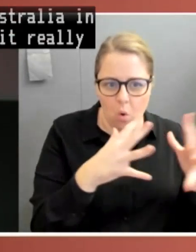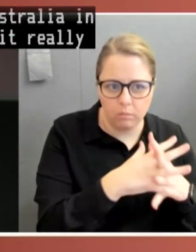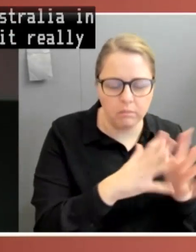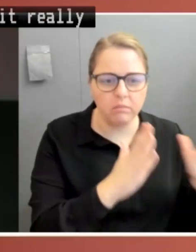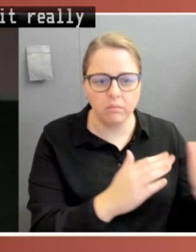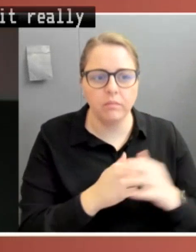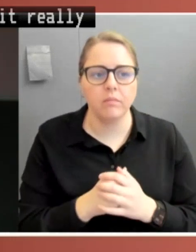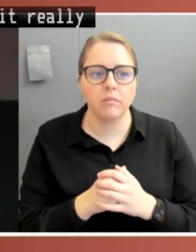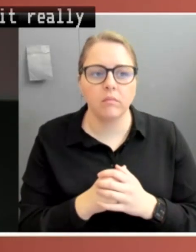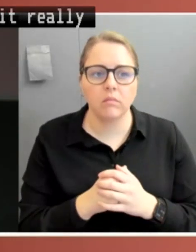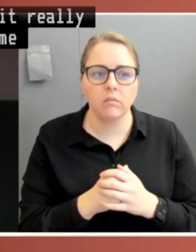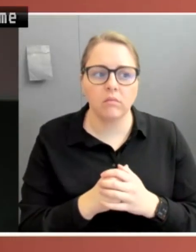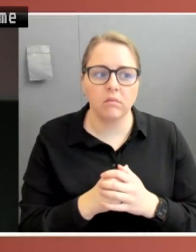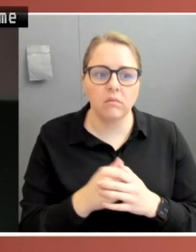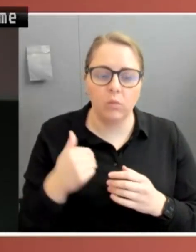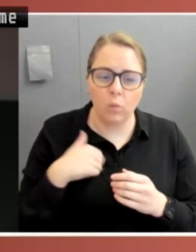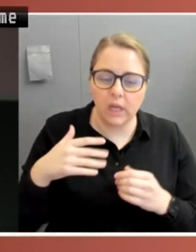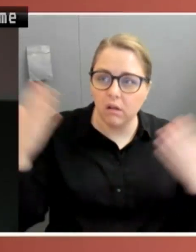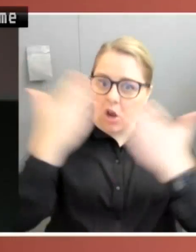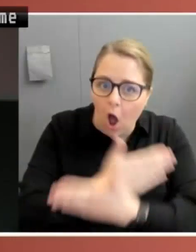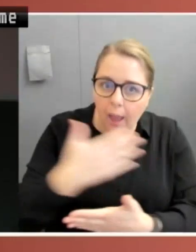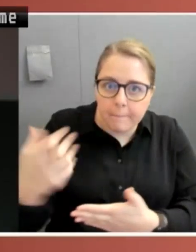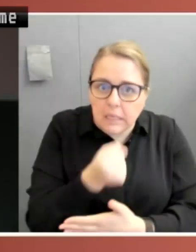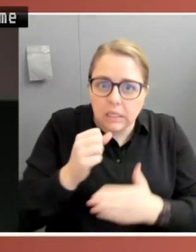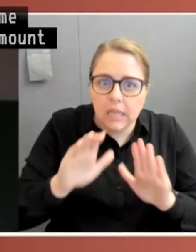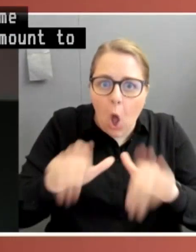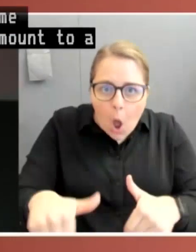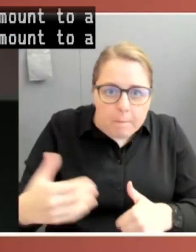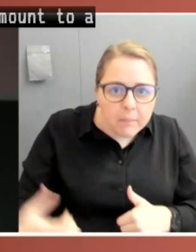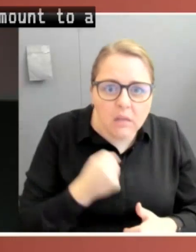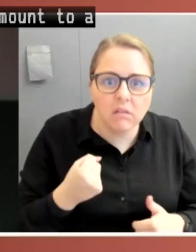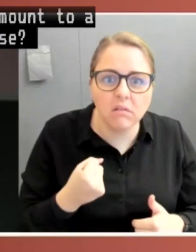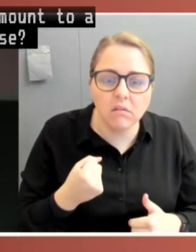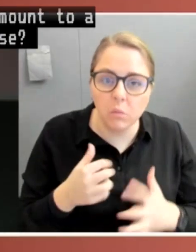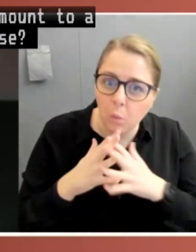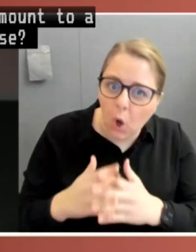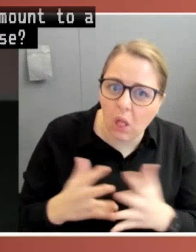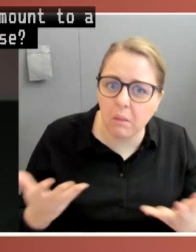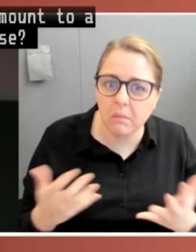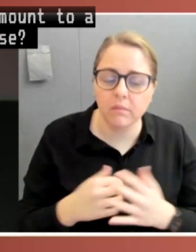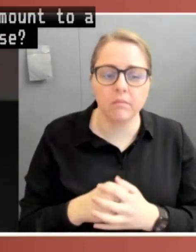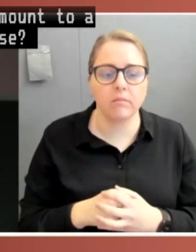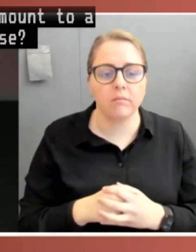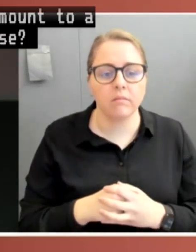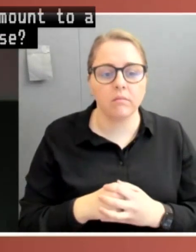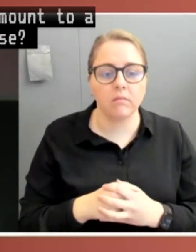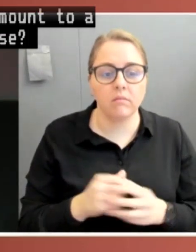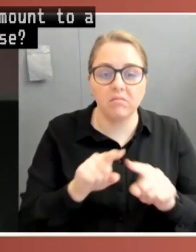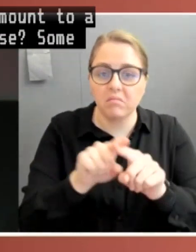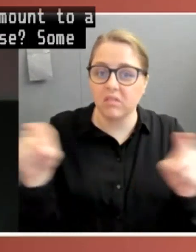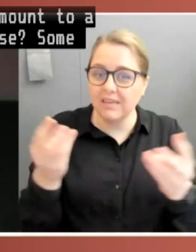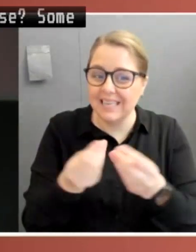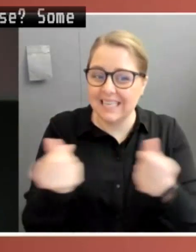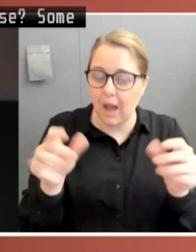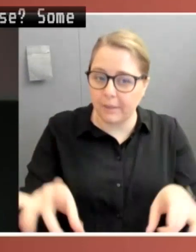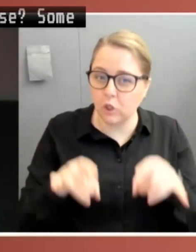really amount to a needed public health purpose? Some Australians were so sufficiently agitated that particularly towards the